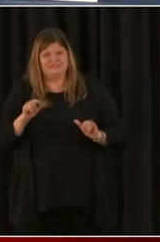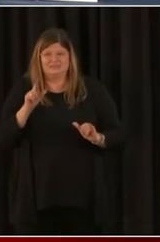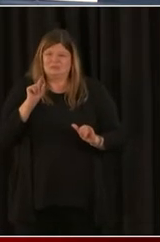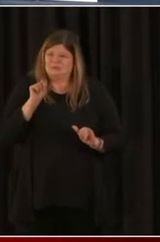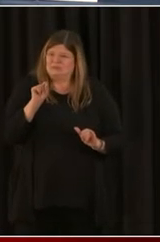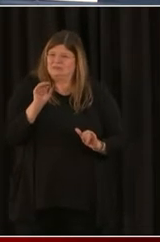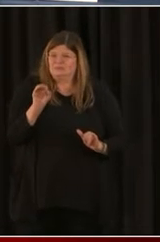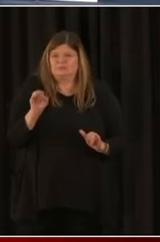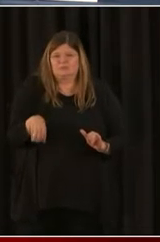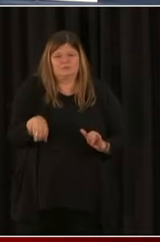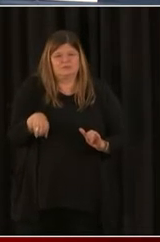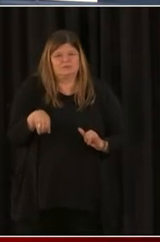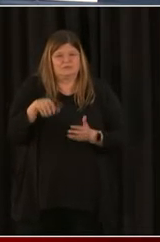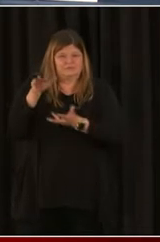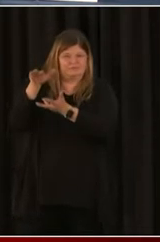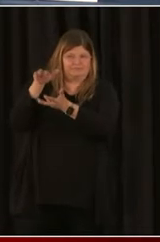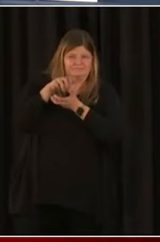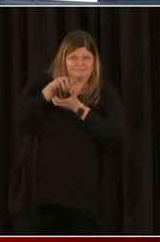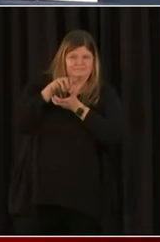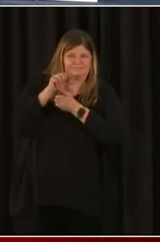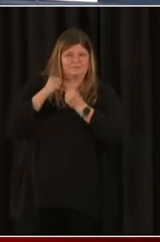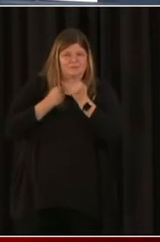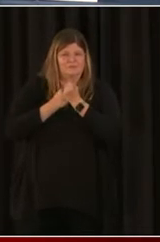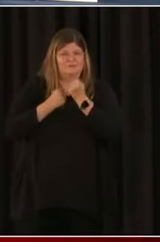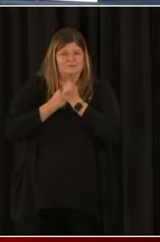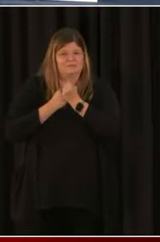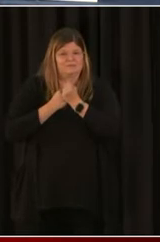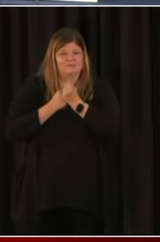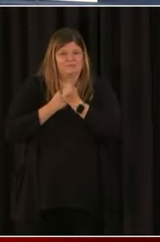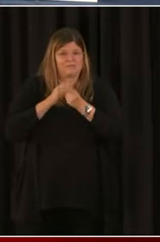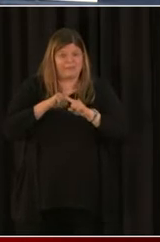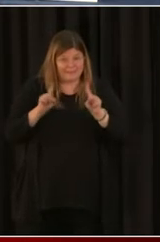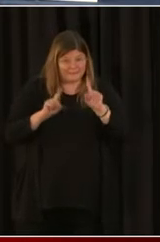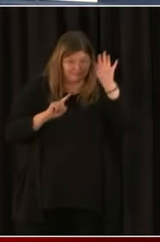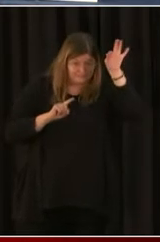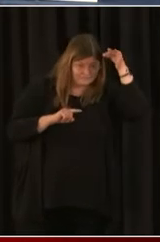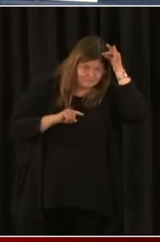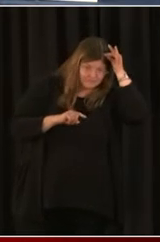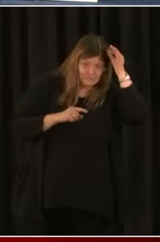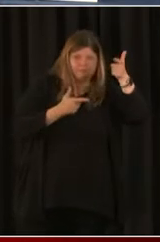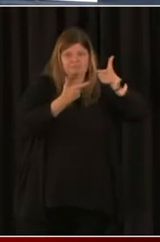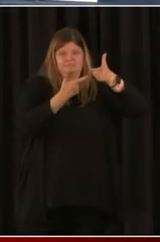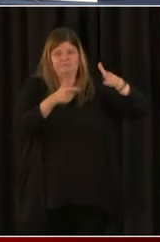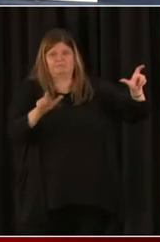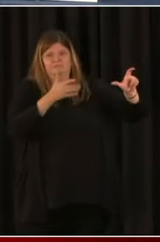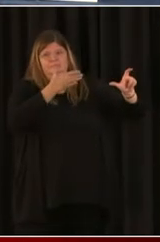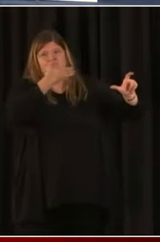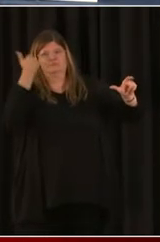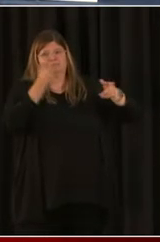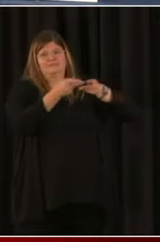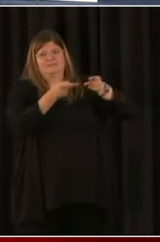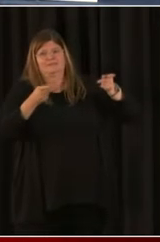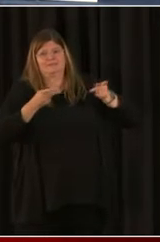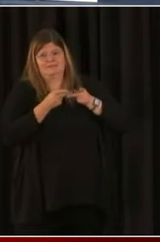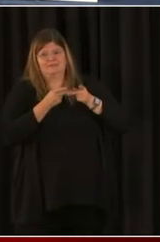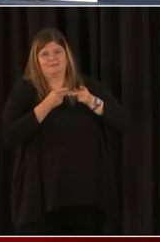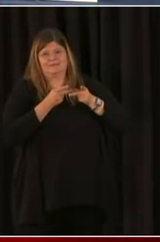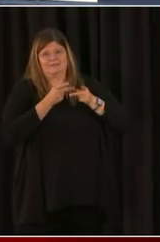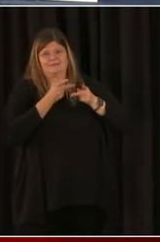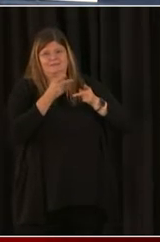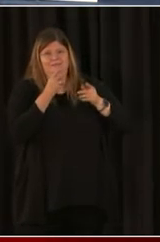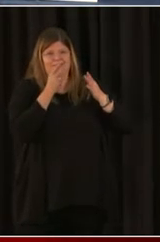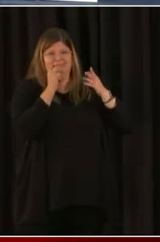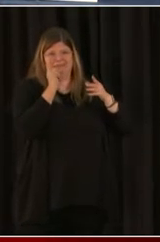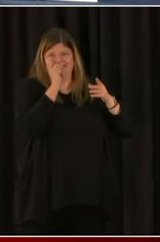support. The federal resources are our biggest and best place to go to. You know, despite the